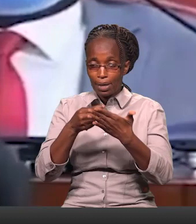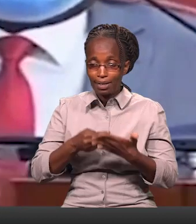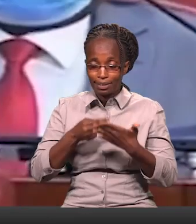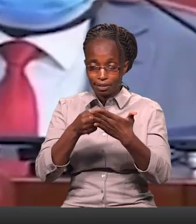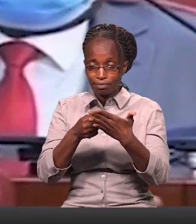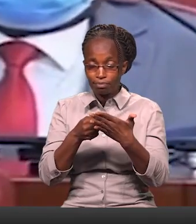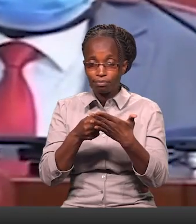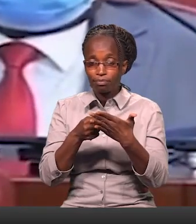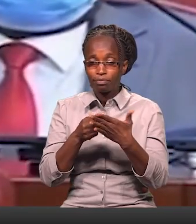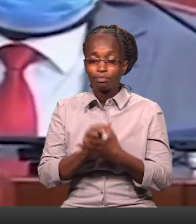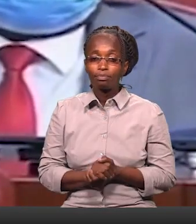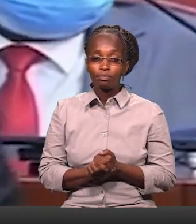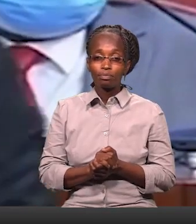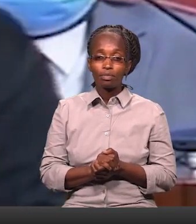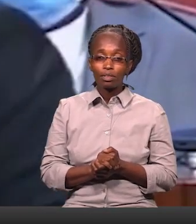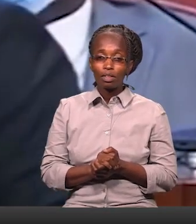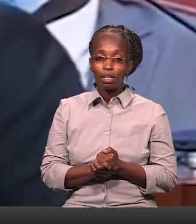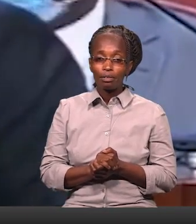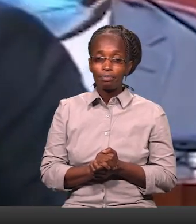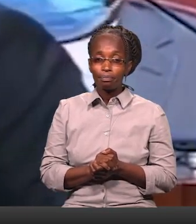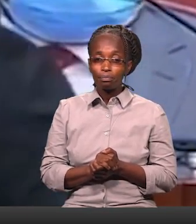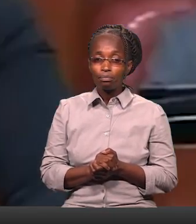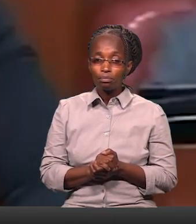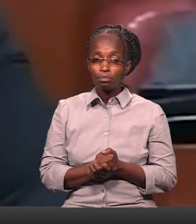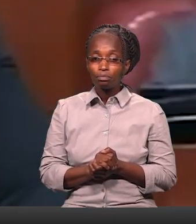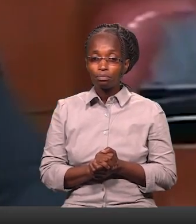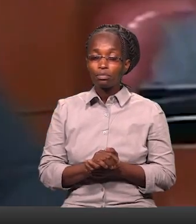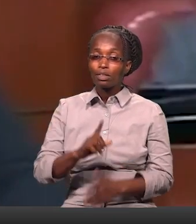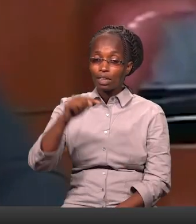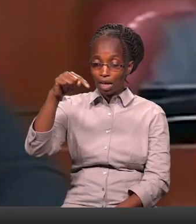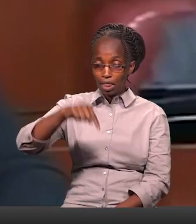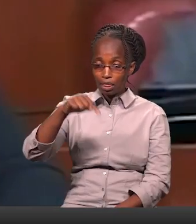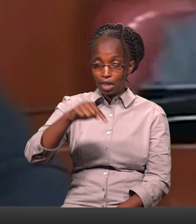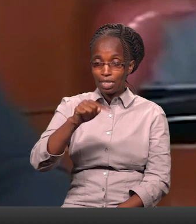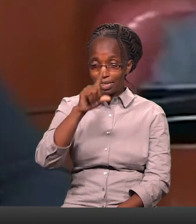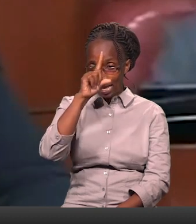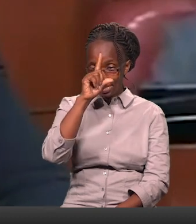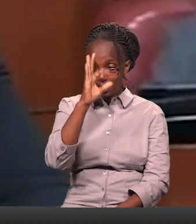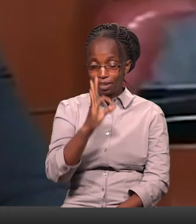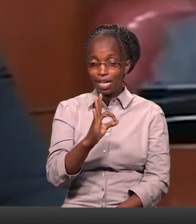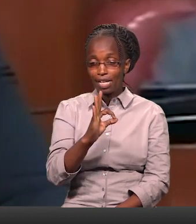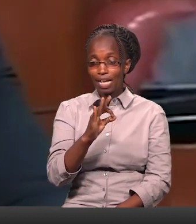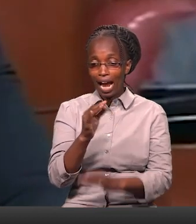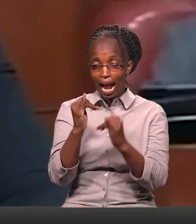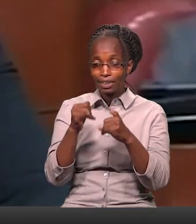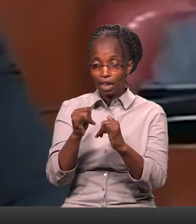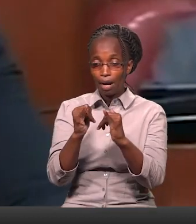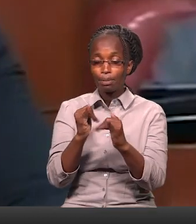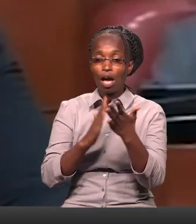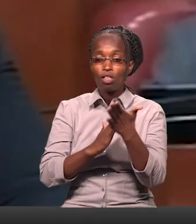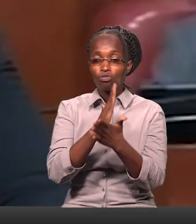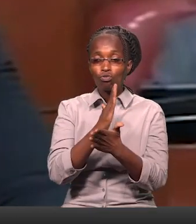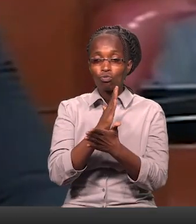debate Thank you Mr. Speaker And Mr. Speaker, this is a very serious attempt